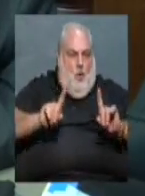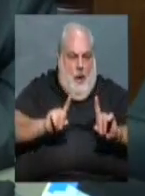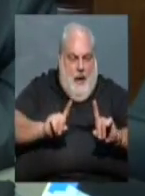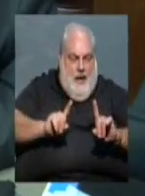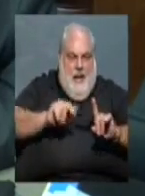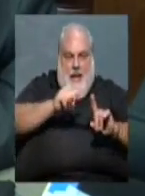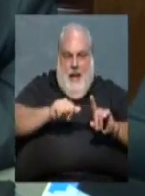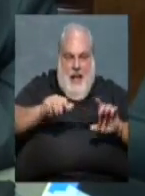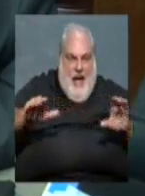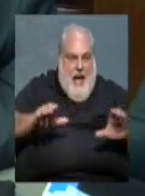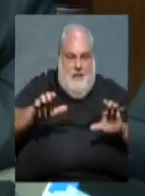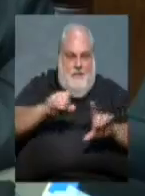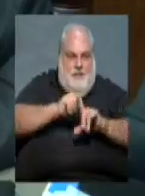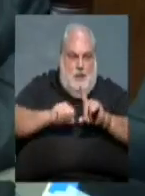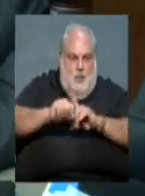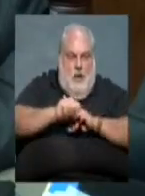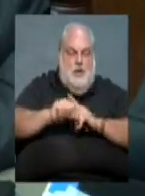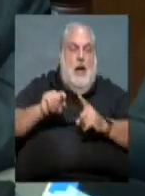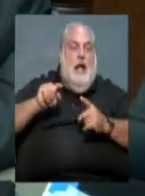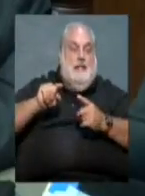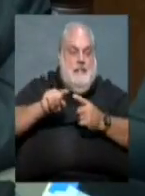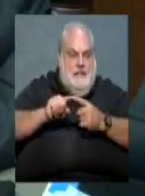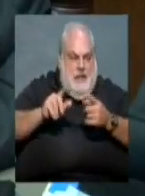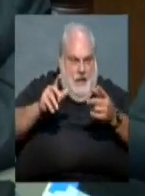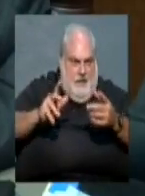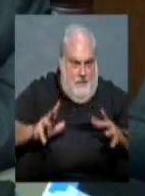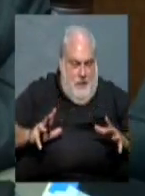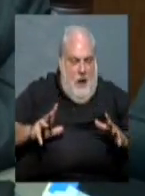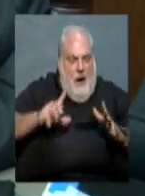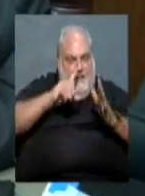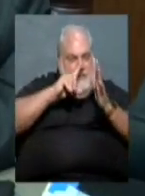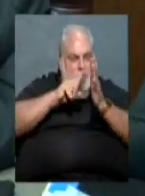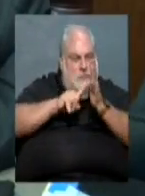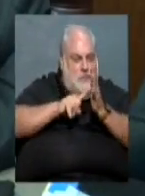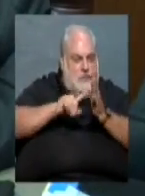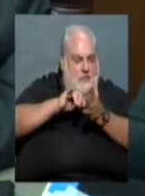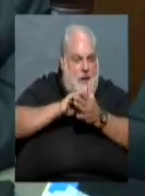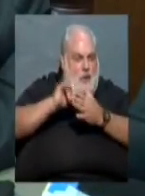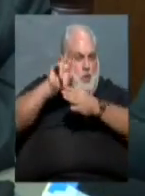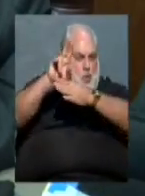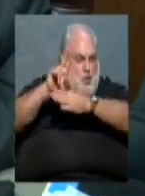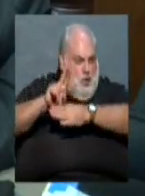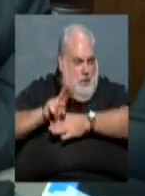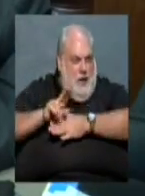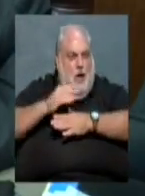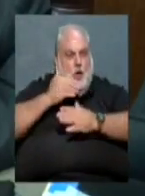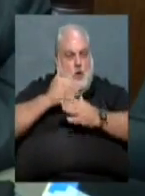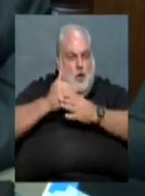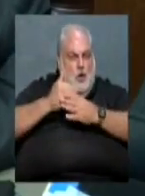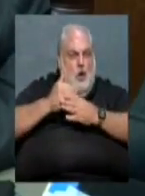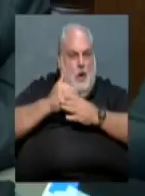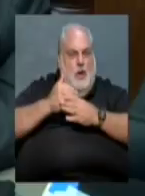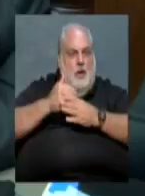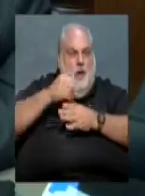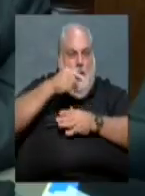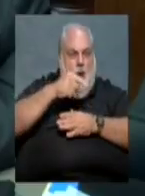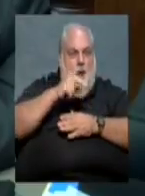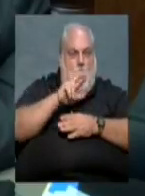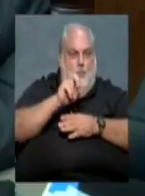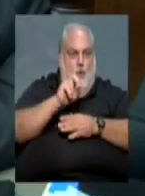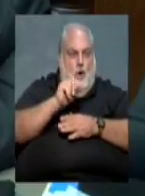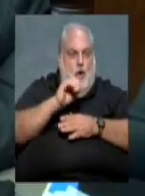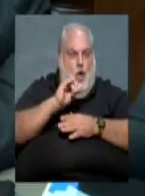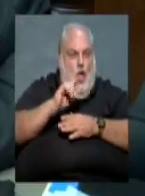any active situation. So, I'll have to look into that because they usually have a pretty good protocol, not pretty good, they have a good protocol